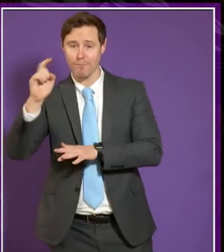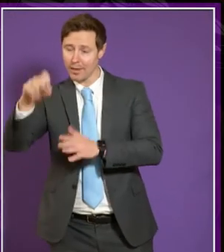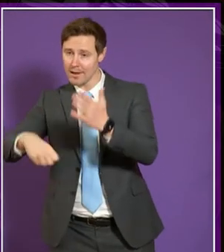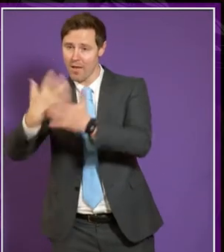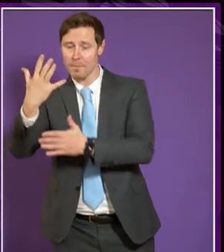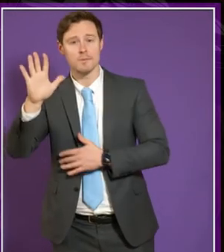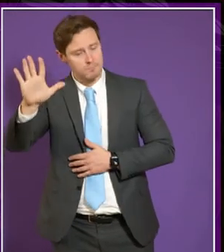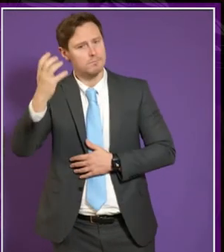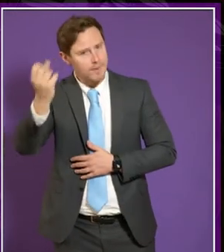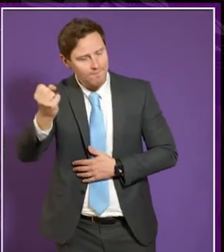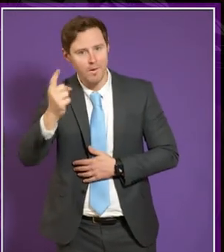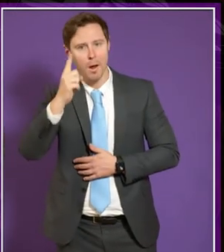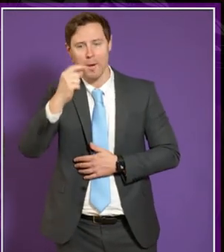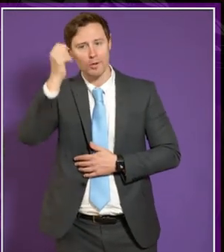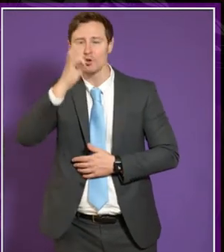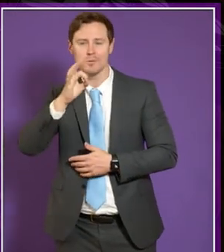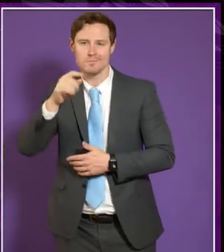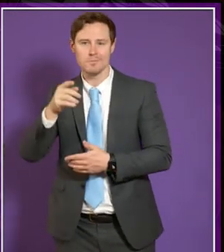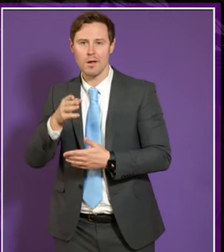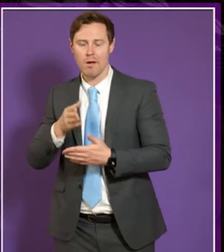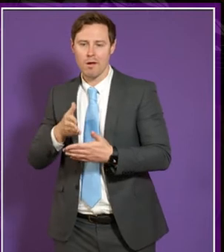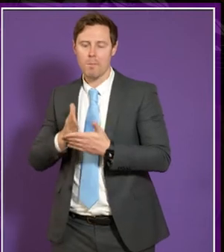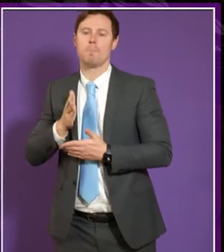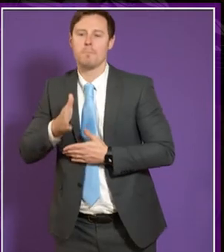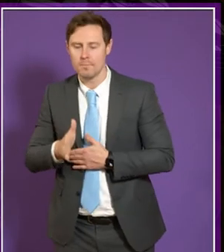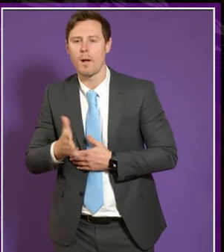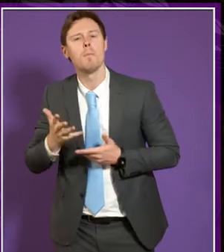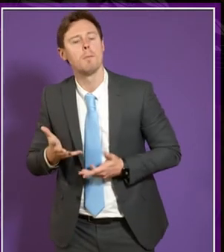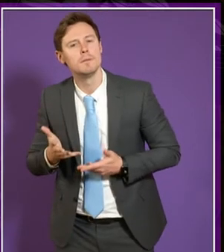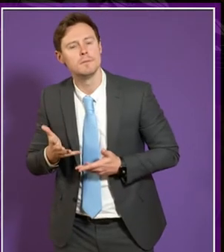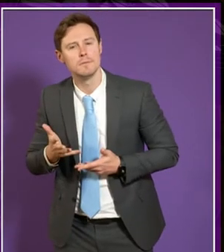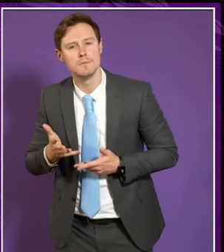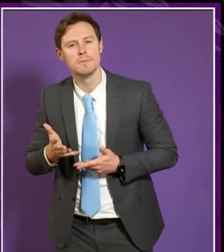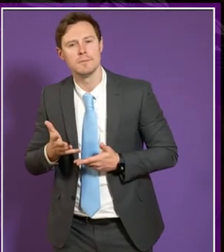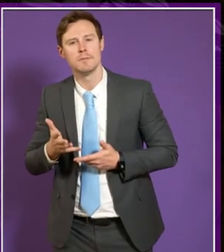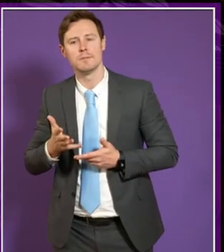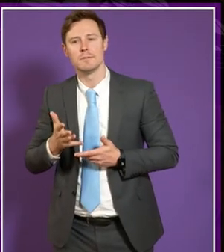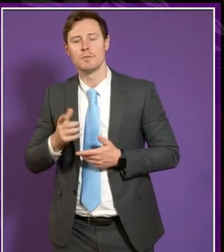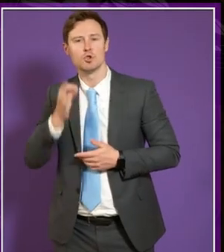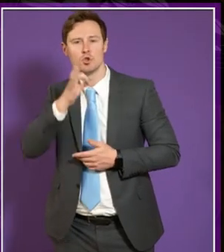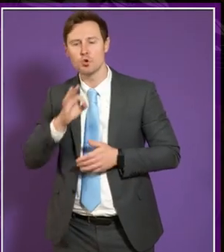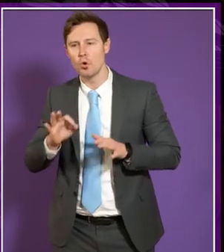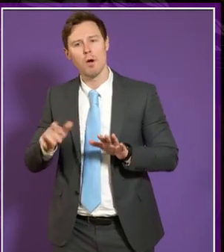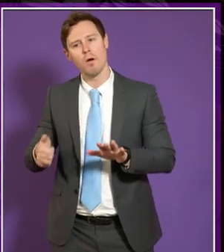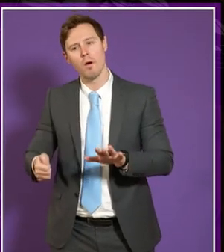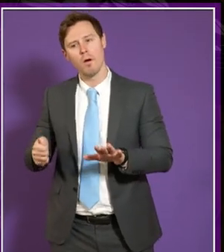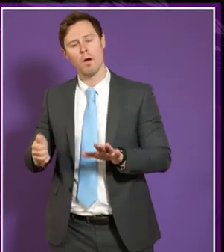they've just hit a little bit of a a stall at the moment um and it's a pause but i think they're um